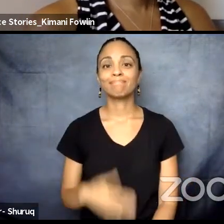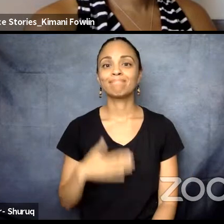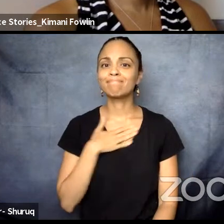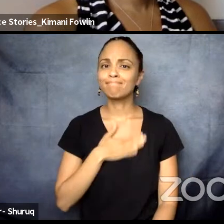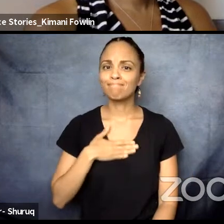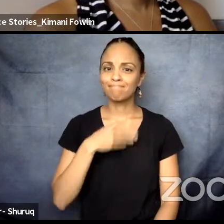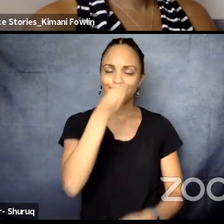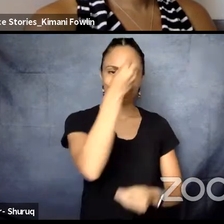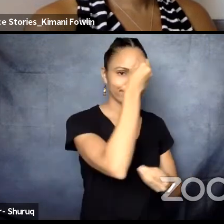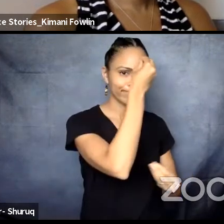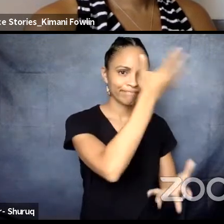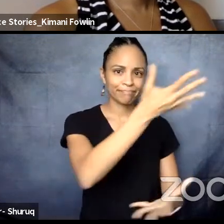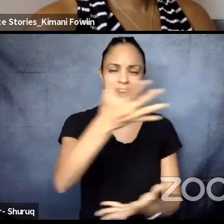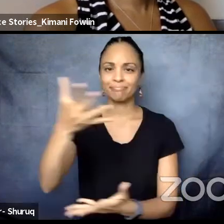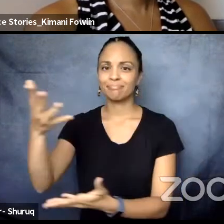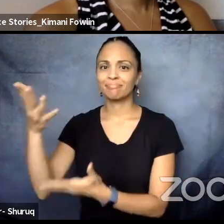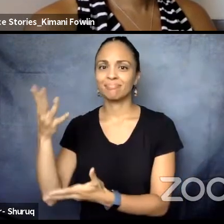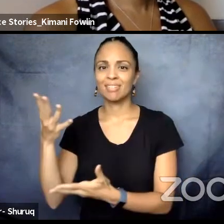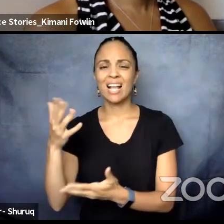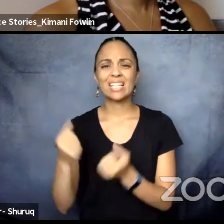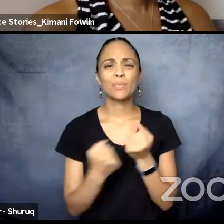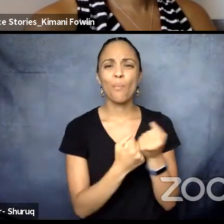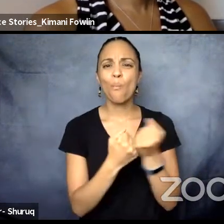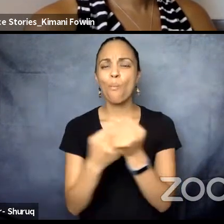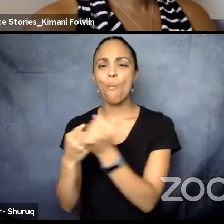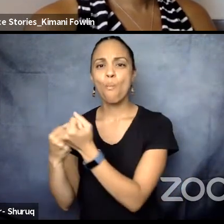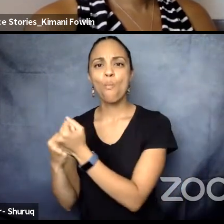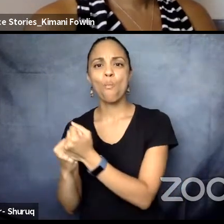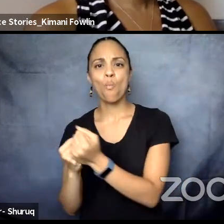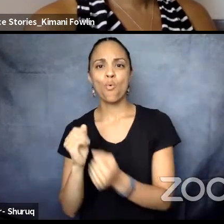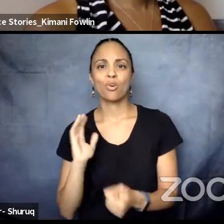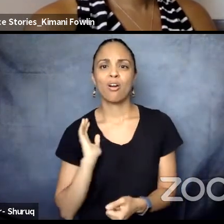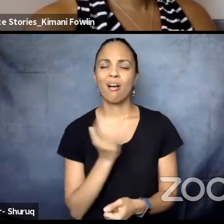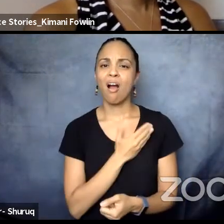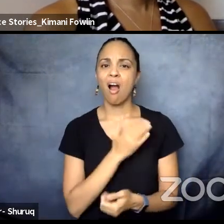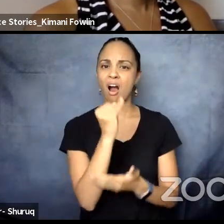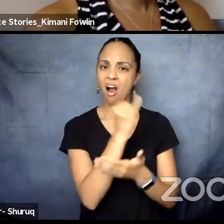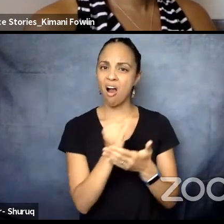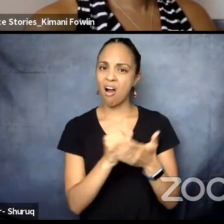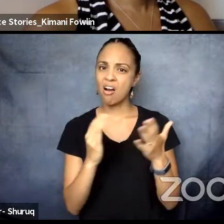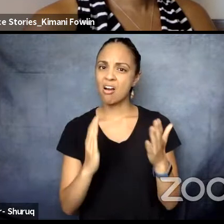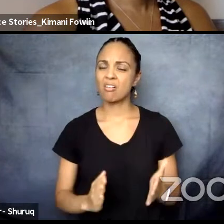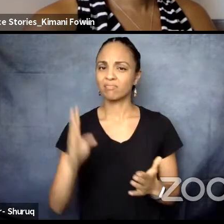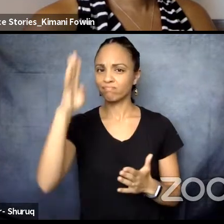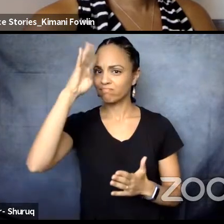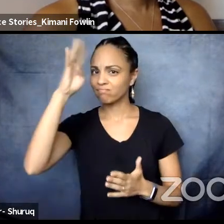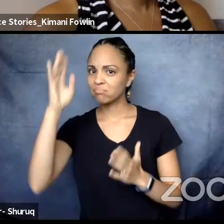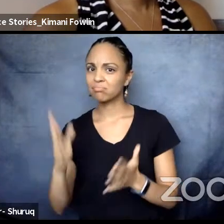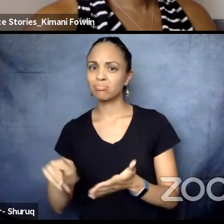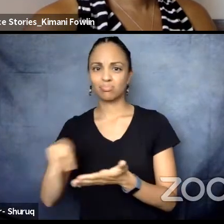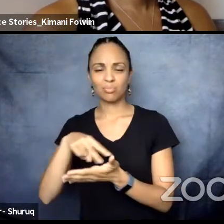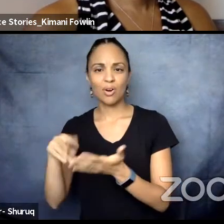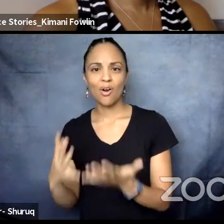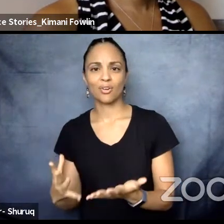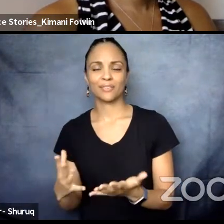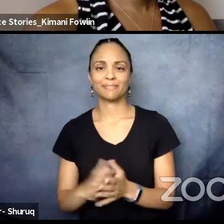support each and every artist you see here. And please, for sure, come back.